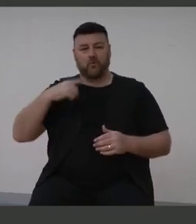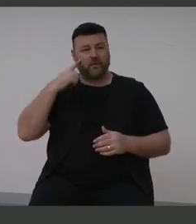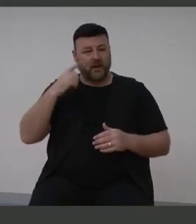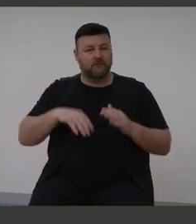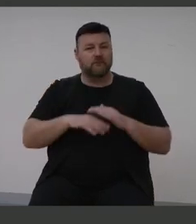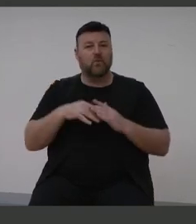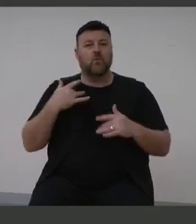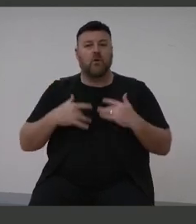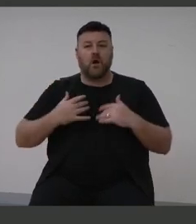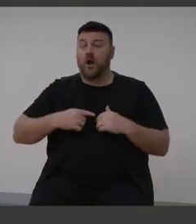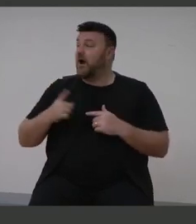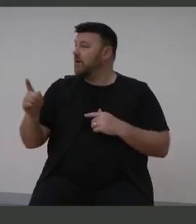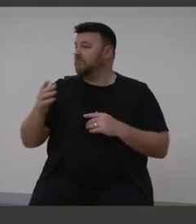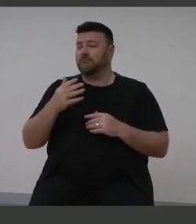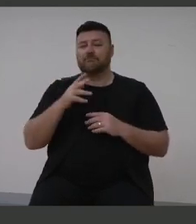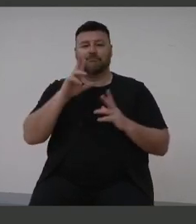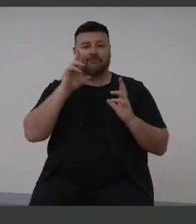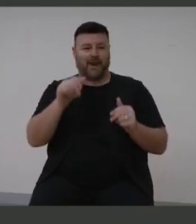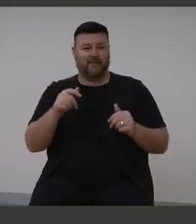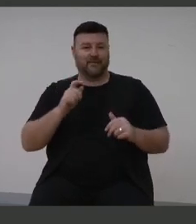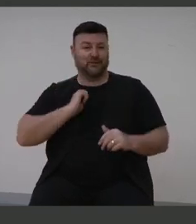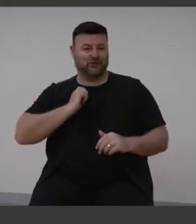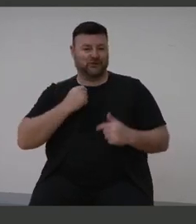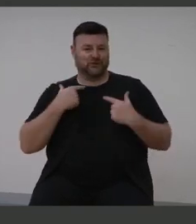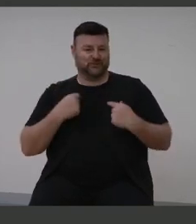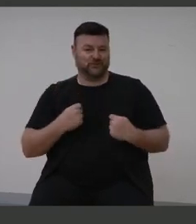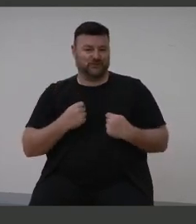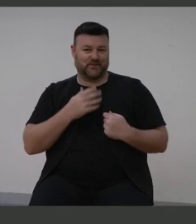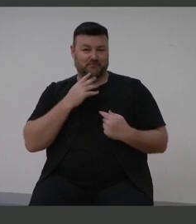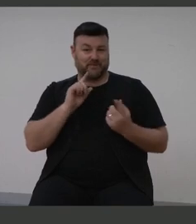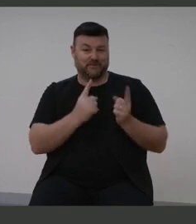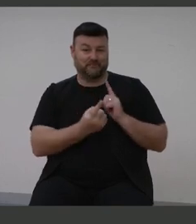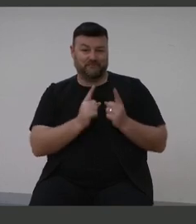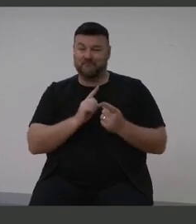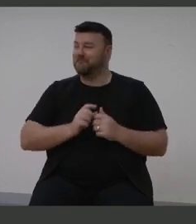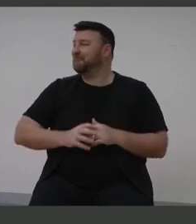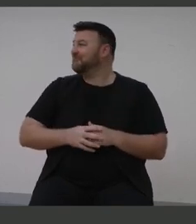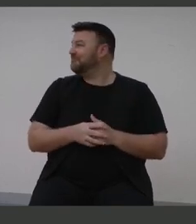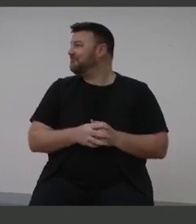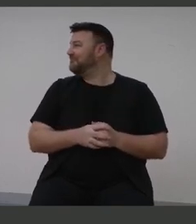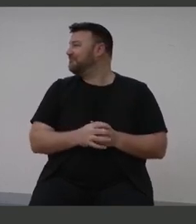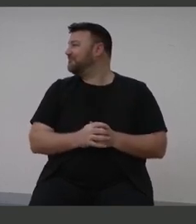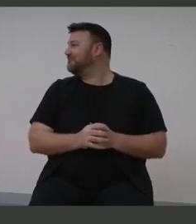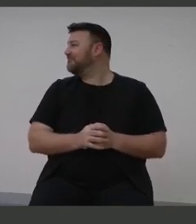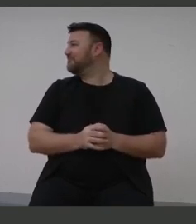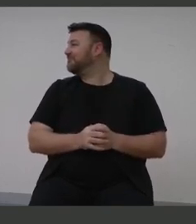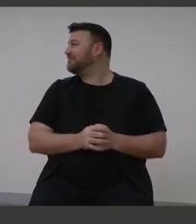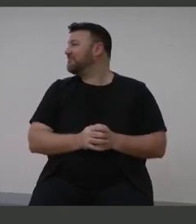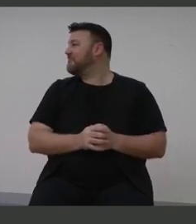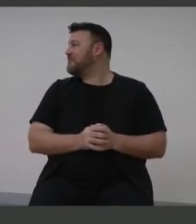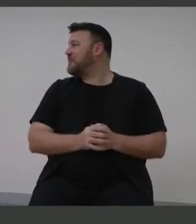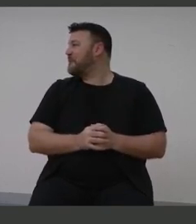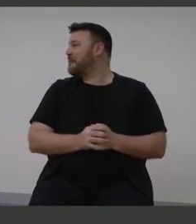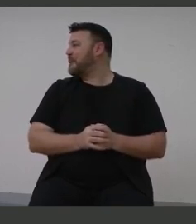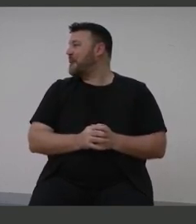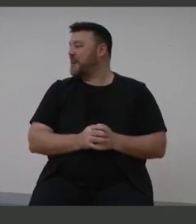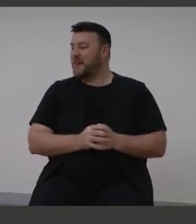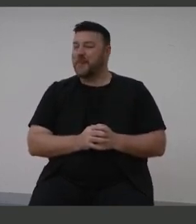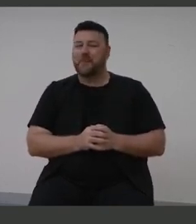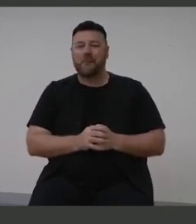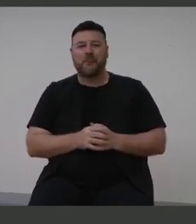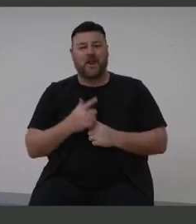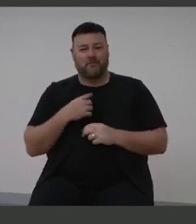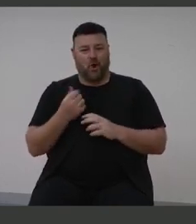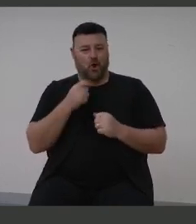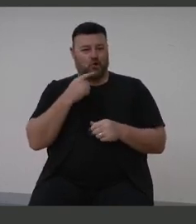You're sporting a lovely t-shirt there. If you could just briefly turn around and we can see the hearing care for all. Screen rehabilitate. wasn't very good on the catwalk, but thank you anyway.